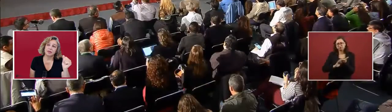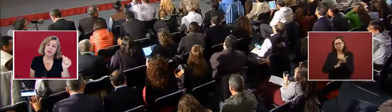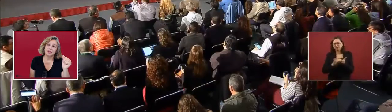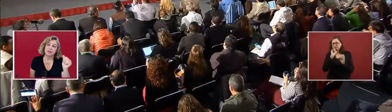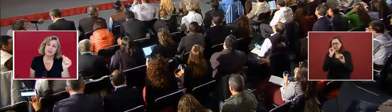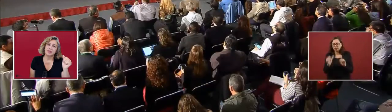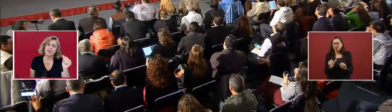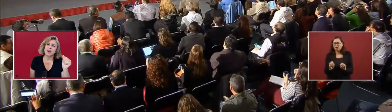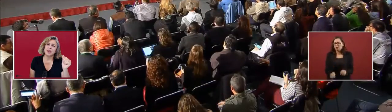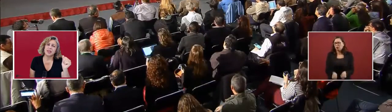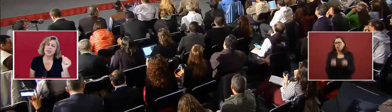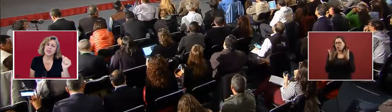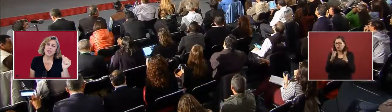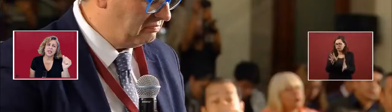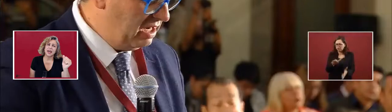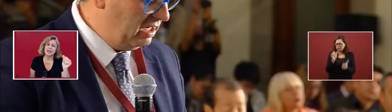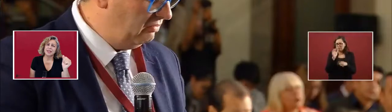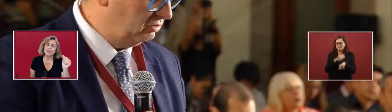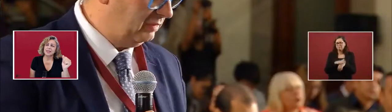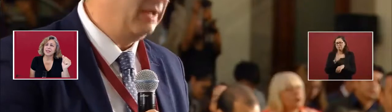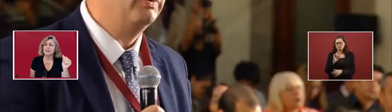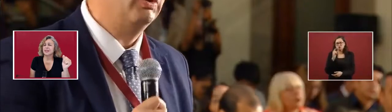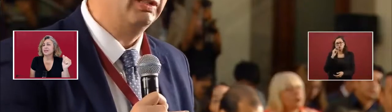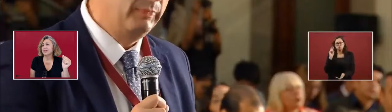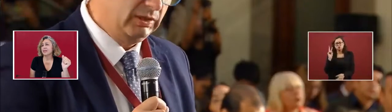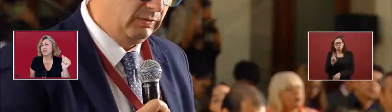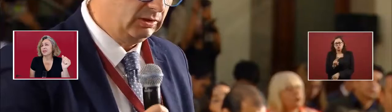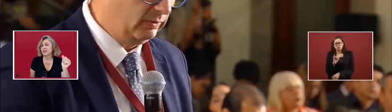For not condoning taxes?